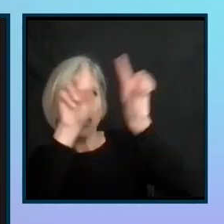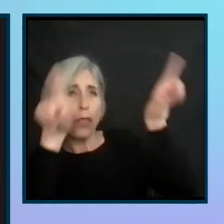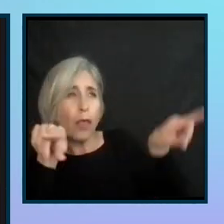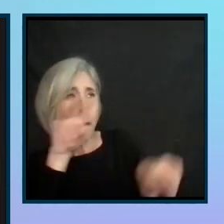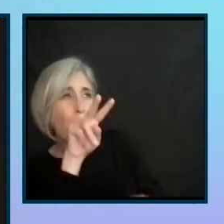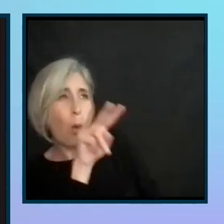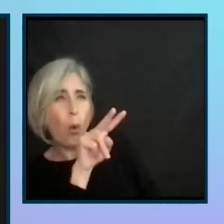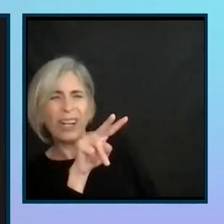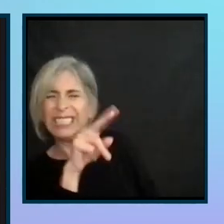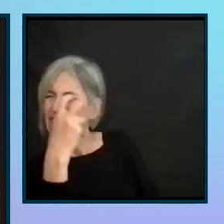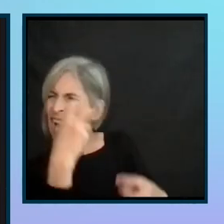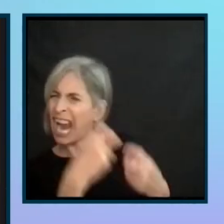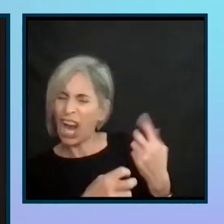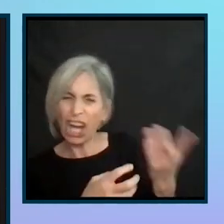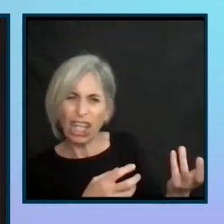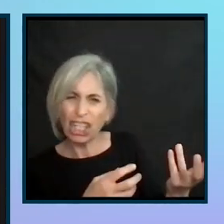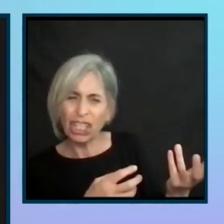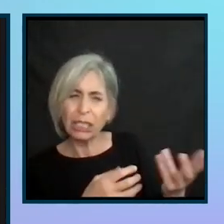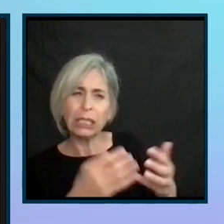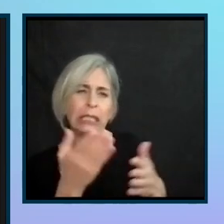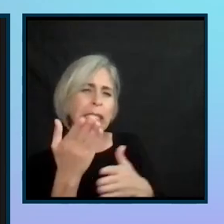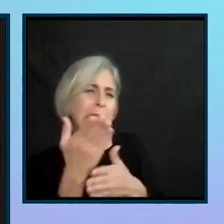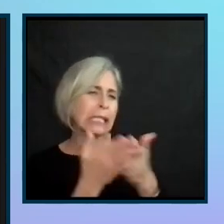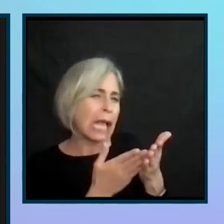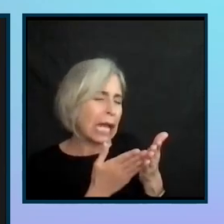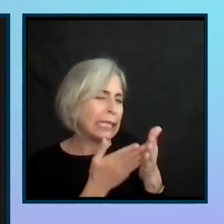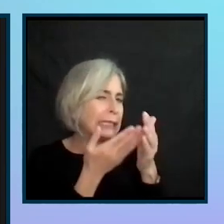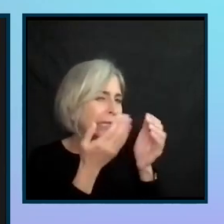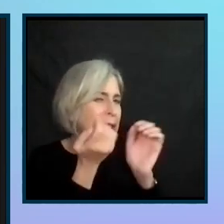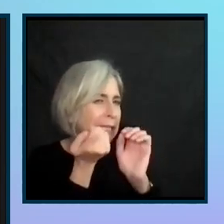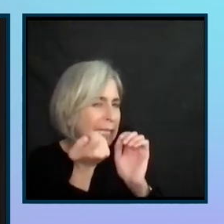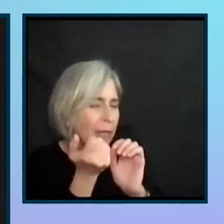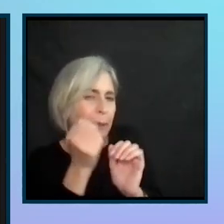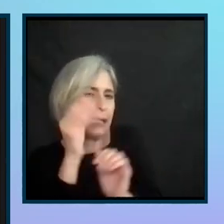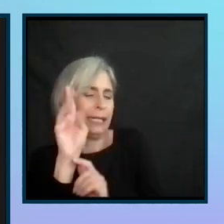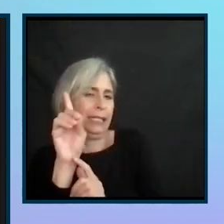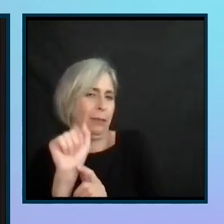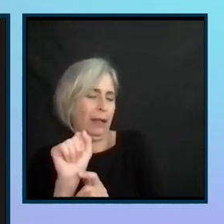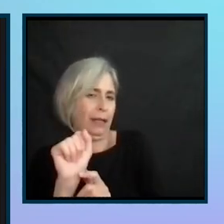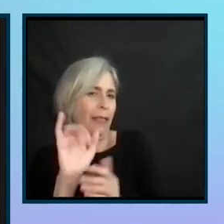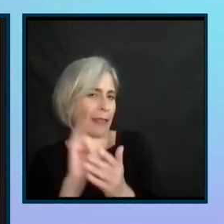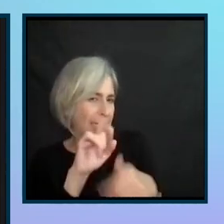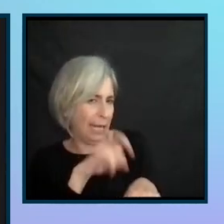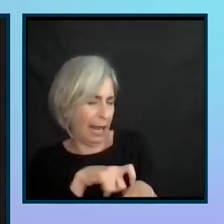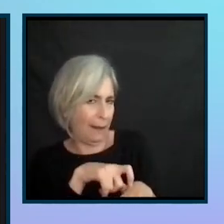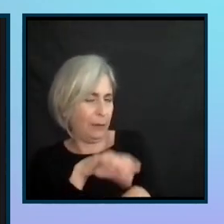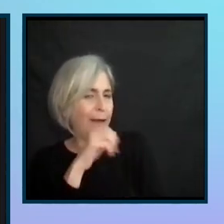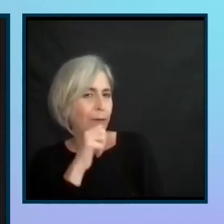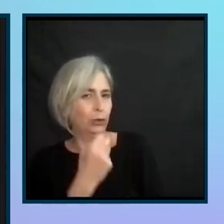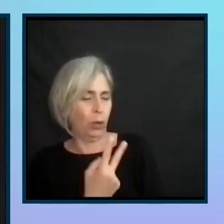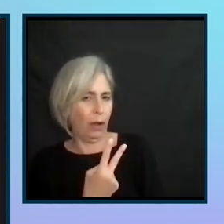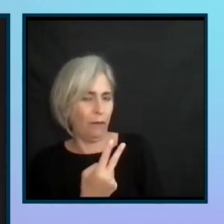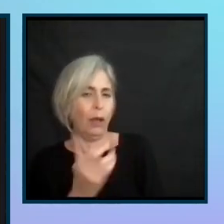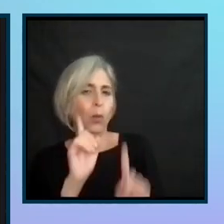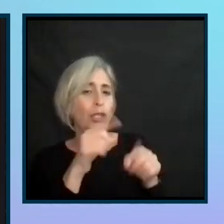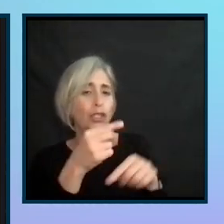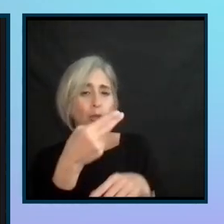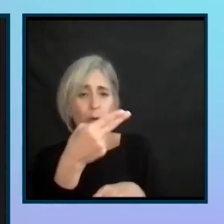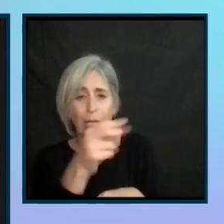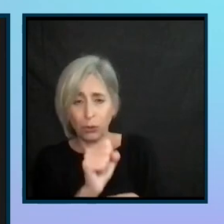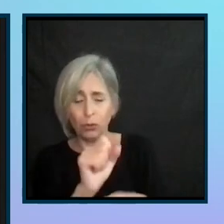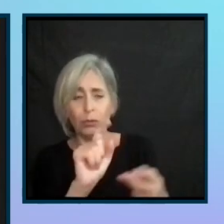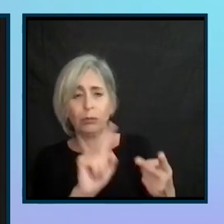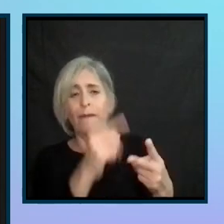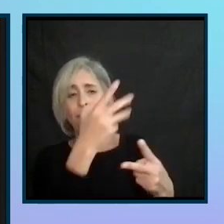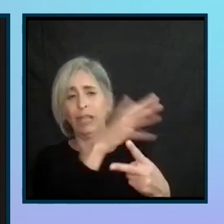dealing with my slight disability at the time. But I managed to get to high school, get to college. But